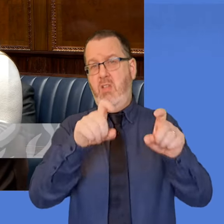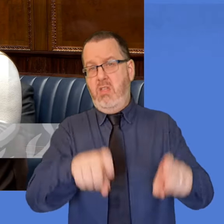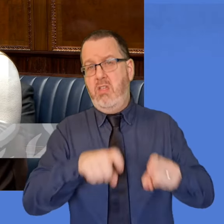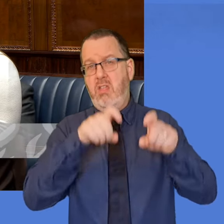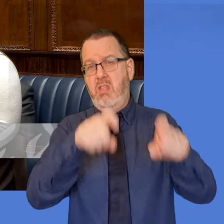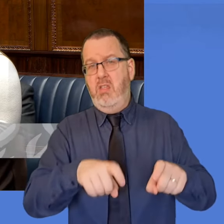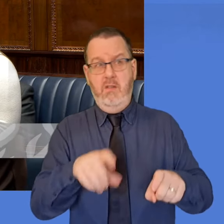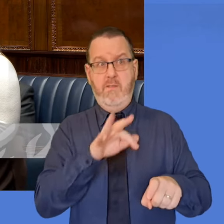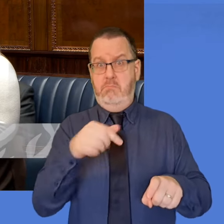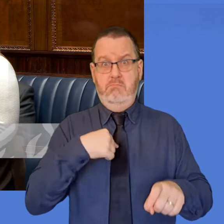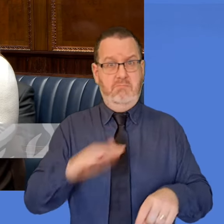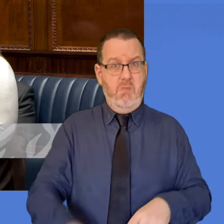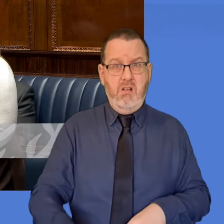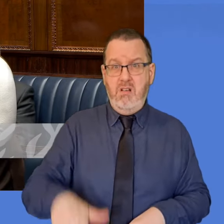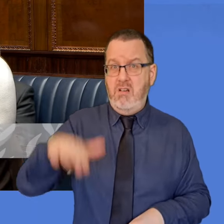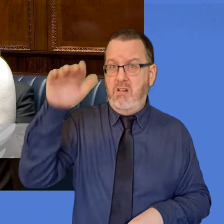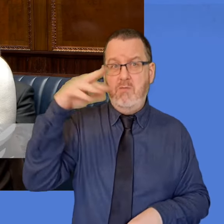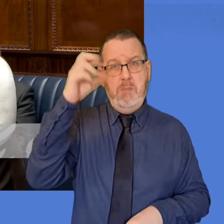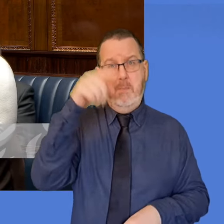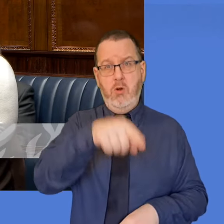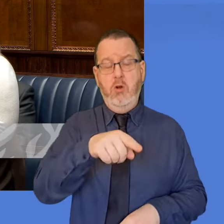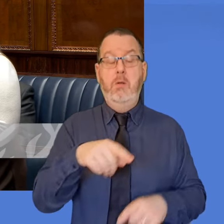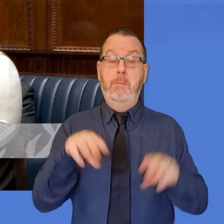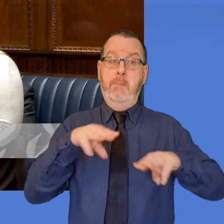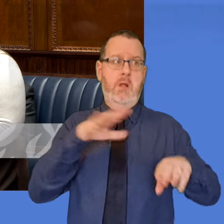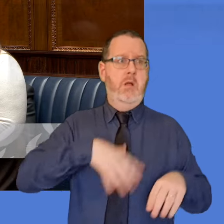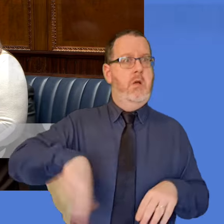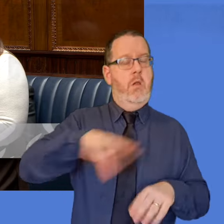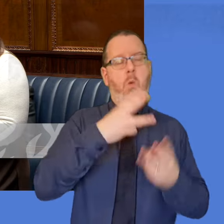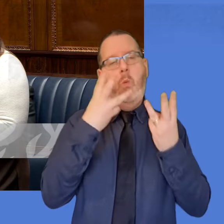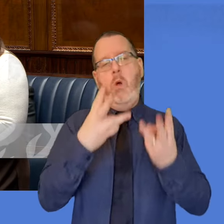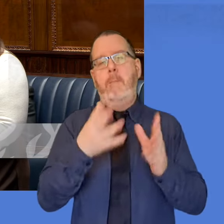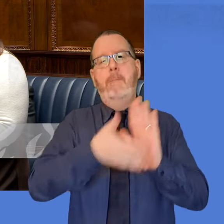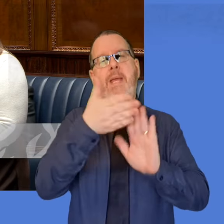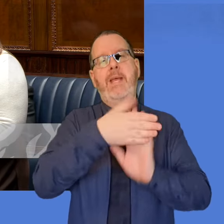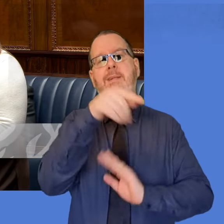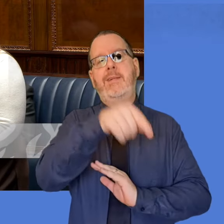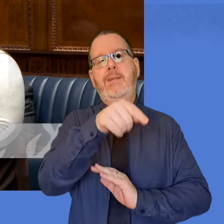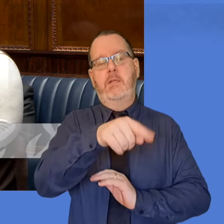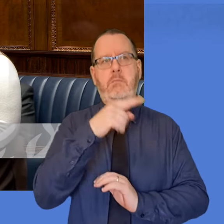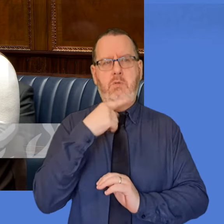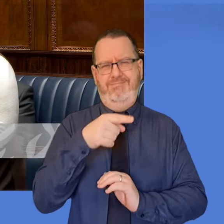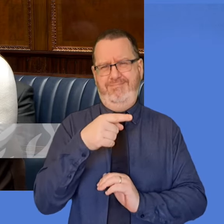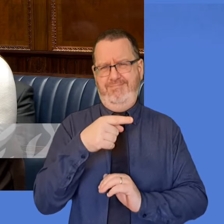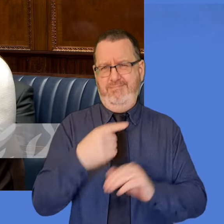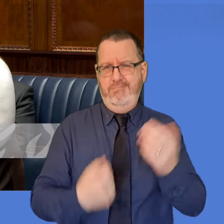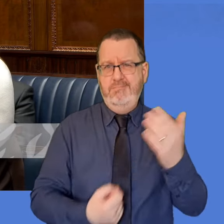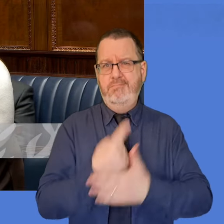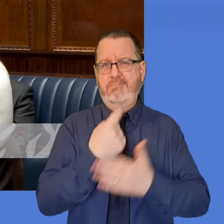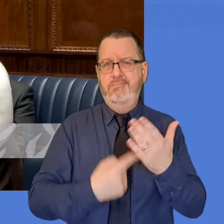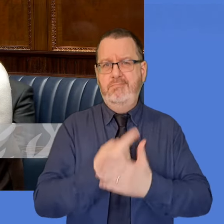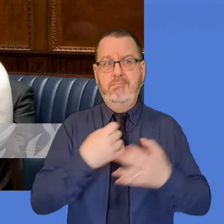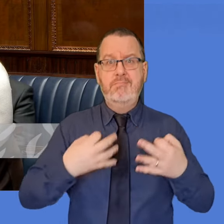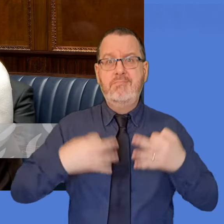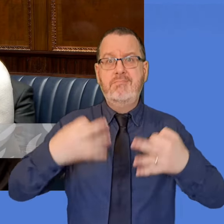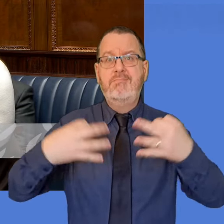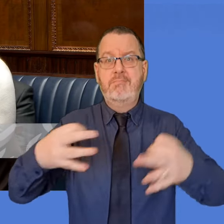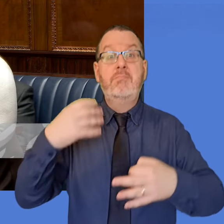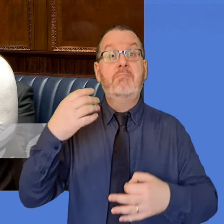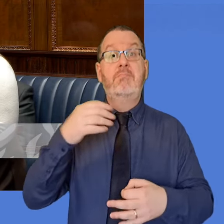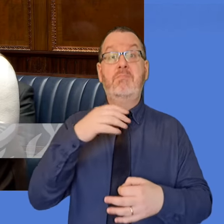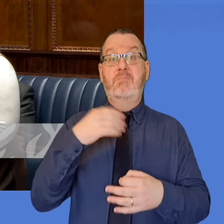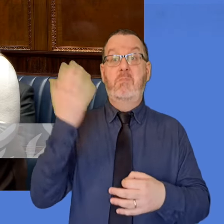to see happen. Unfortunately, has been plagued by delays. It says on your own website that works were expected to start in summer 2023.